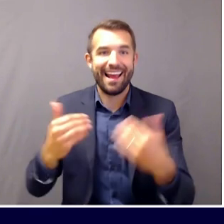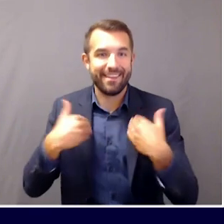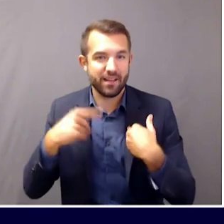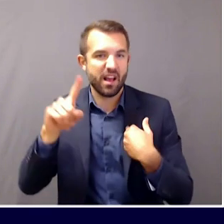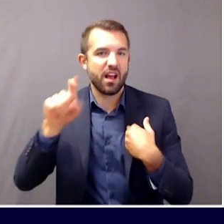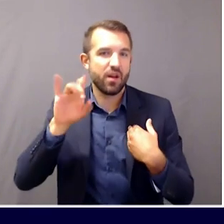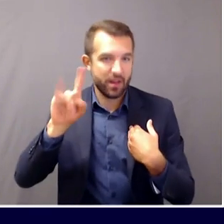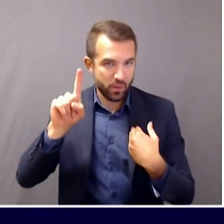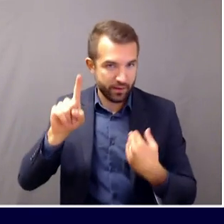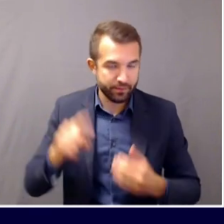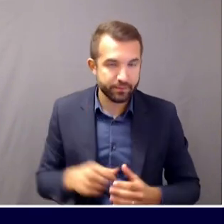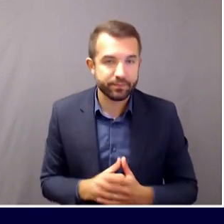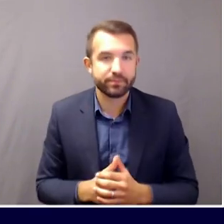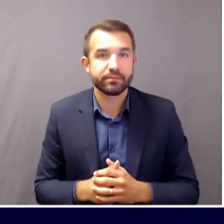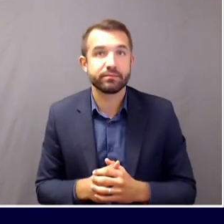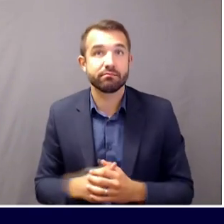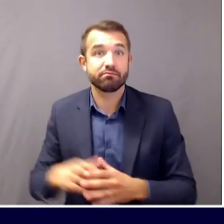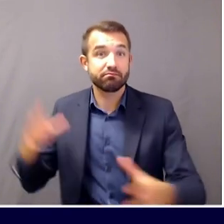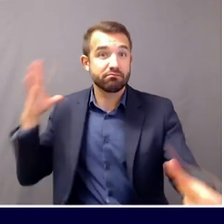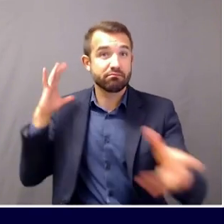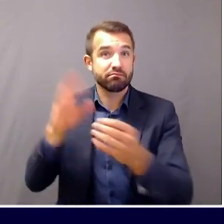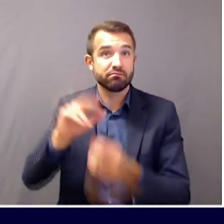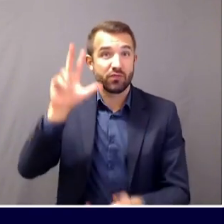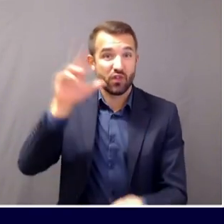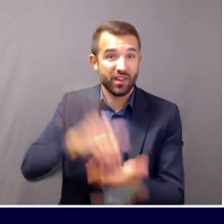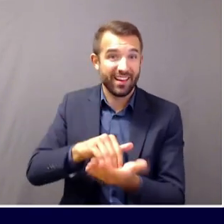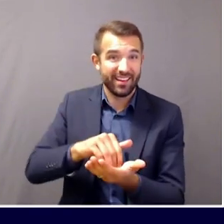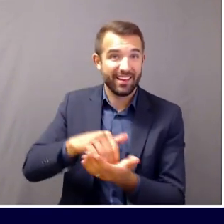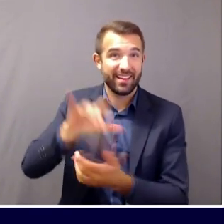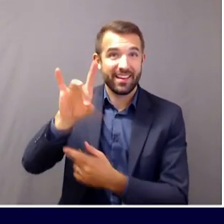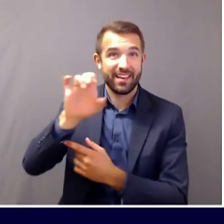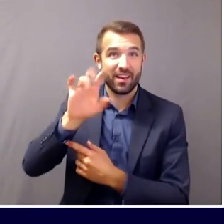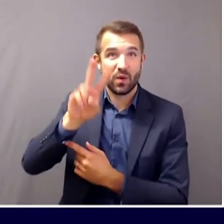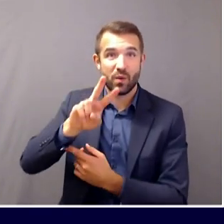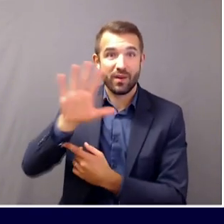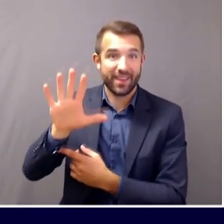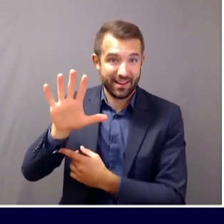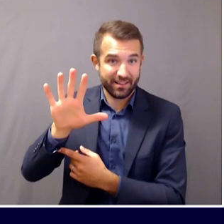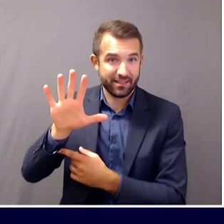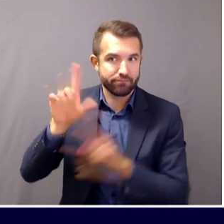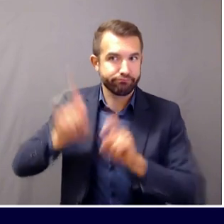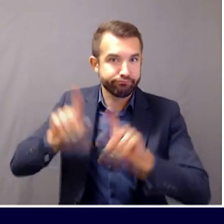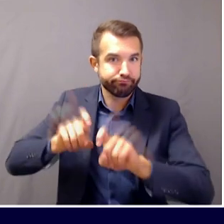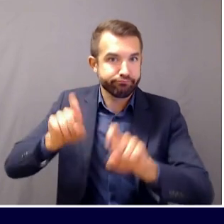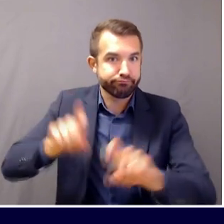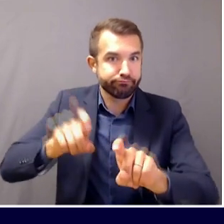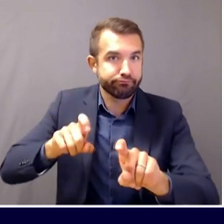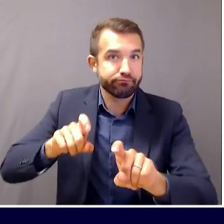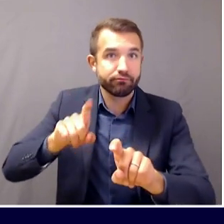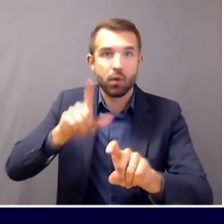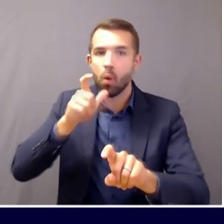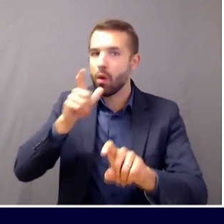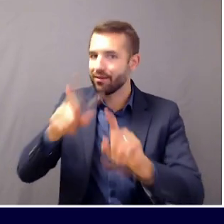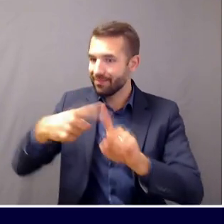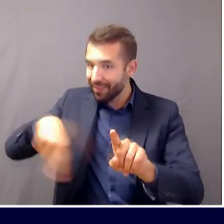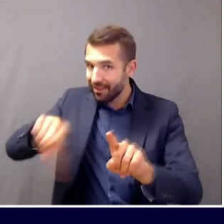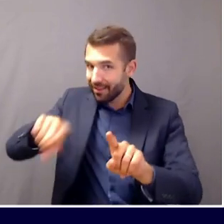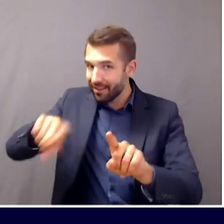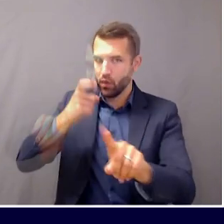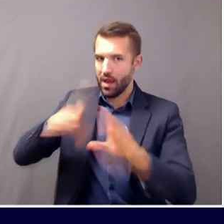,825 total tests conducted on out-of-state residents, and again,